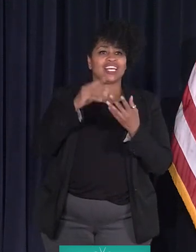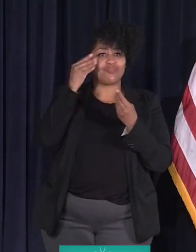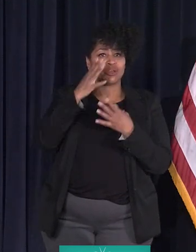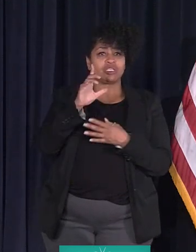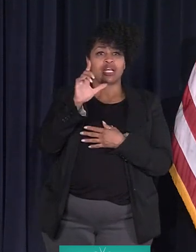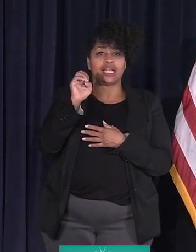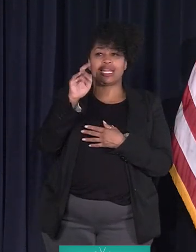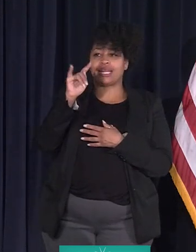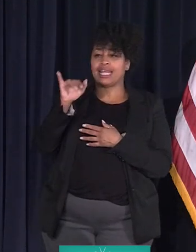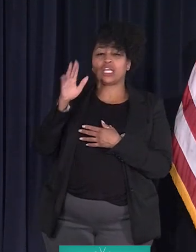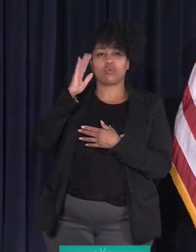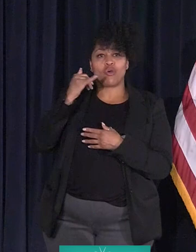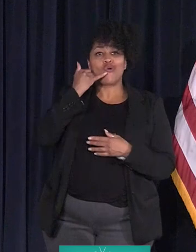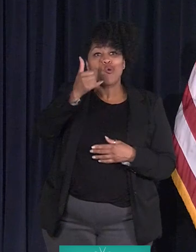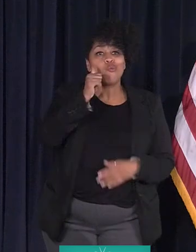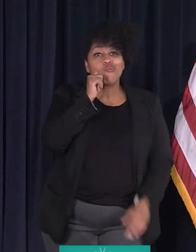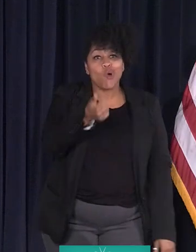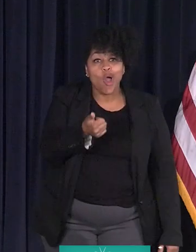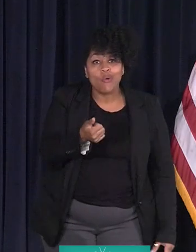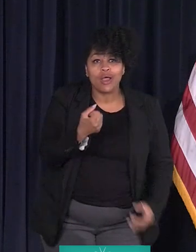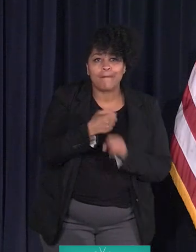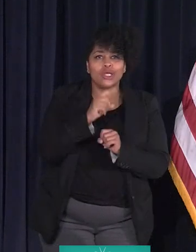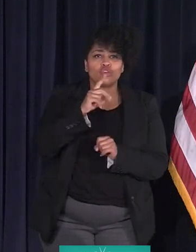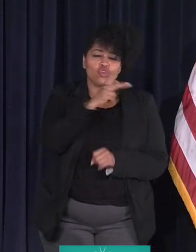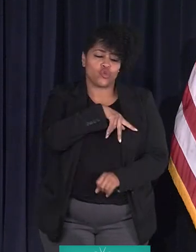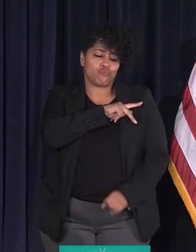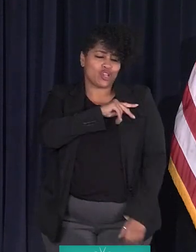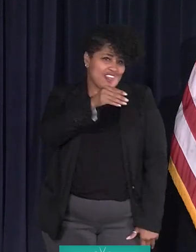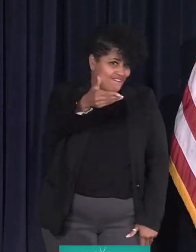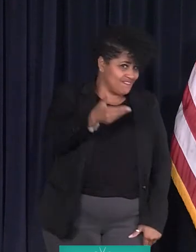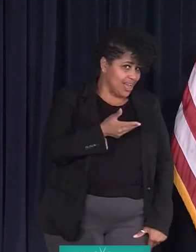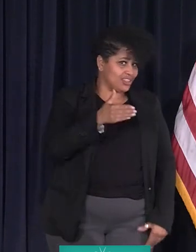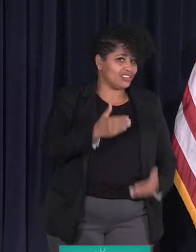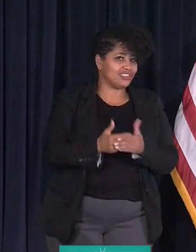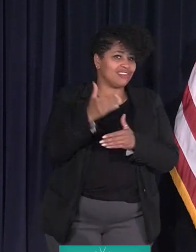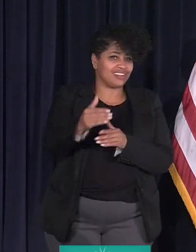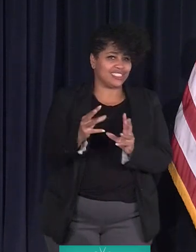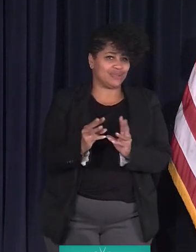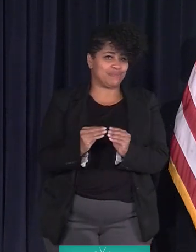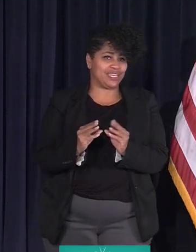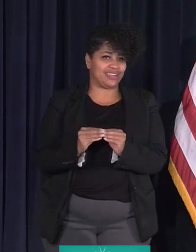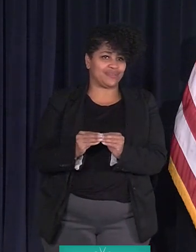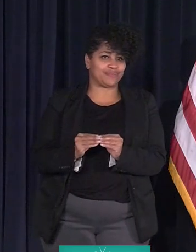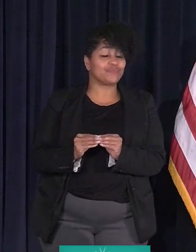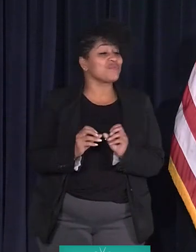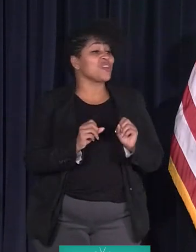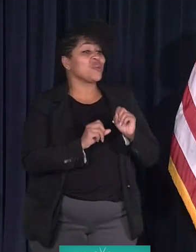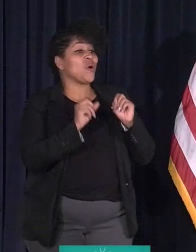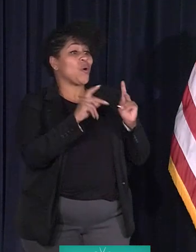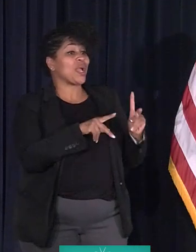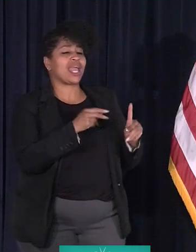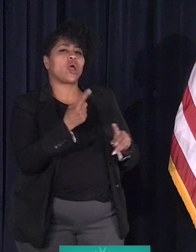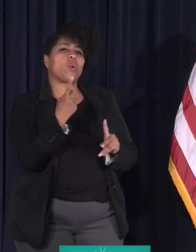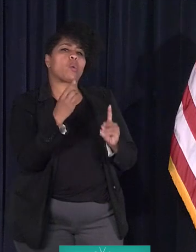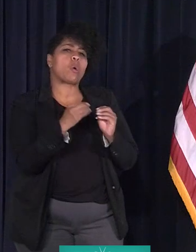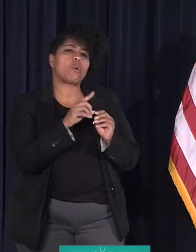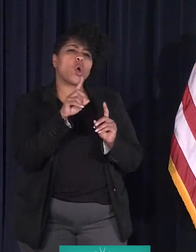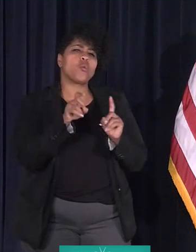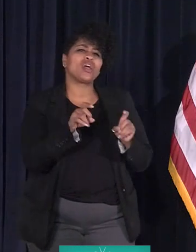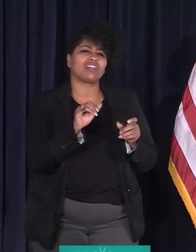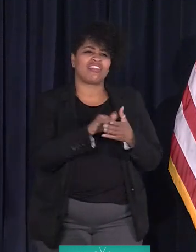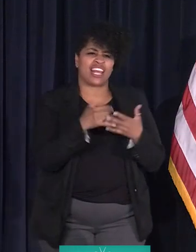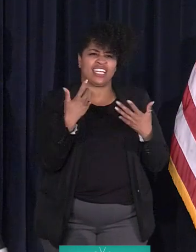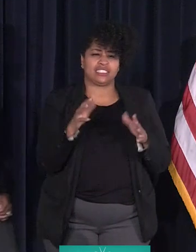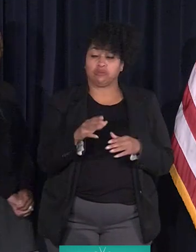Letty's going to call you tomorrow and make sure you're personally invited to the next meeting. Okay. I have one other question and that's it.